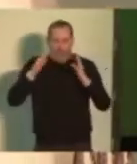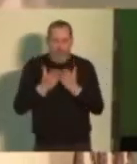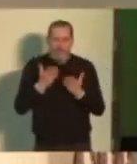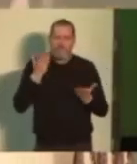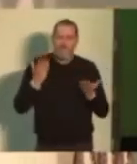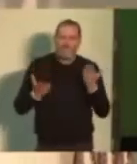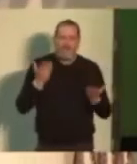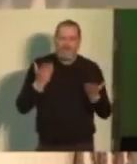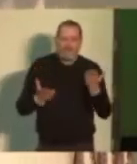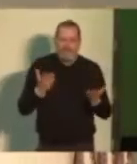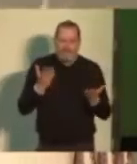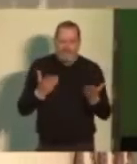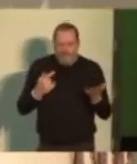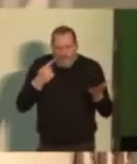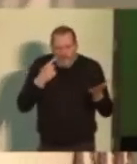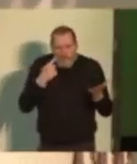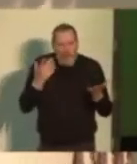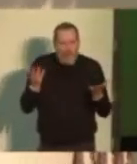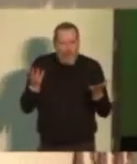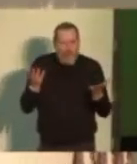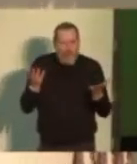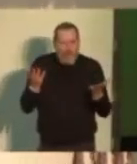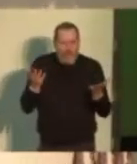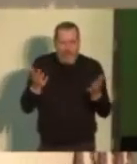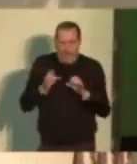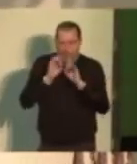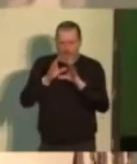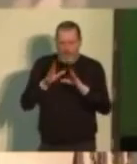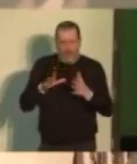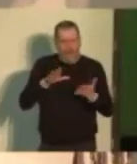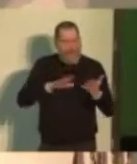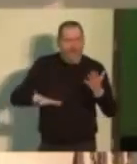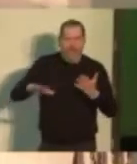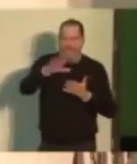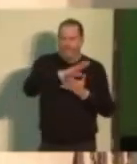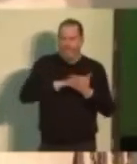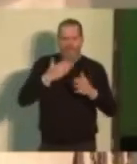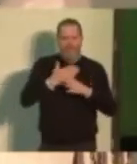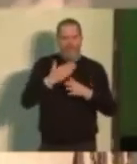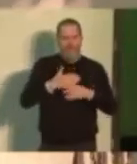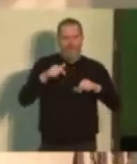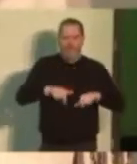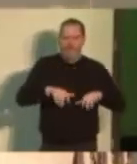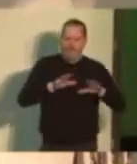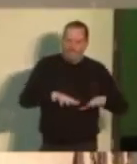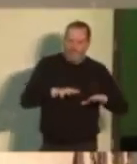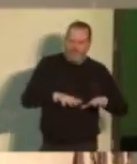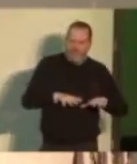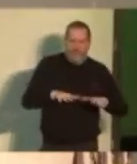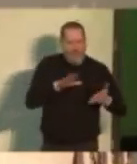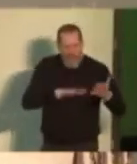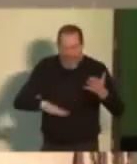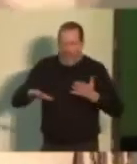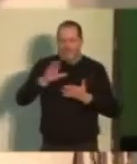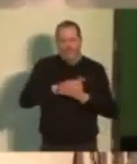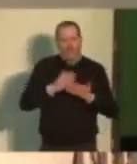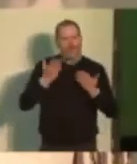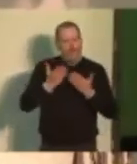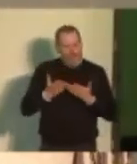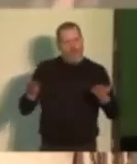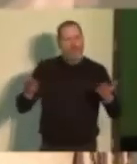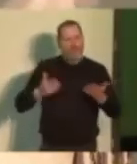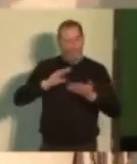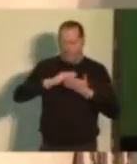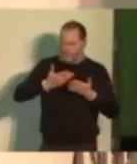radical. It is not radical to say that every worker in the UK and in the United States is entitled to a decent